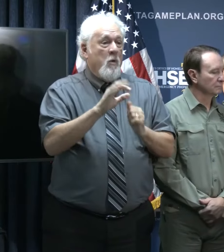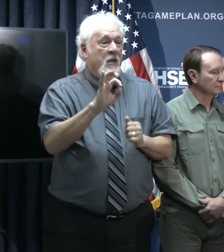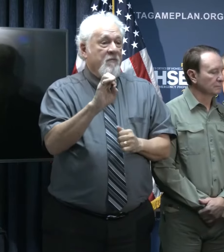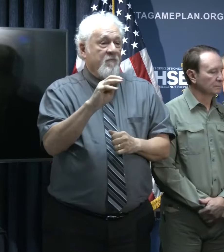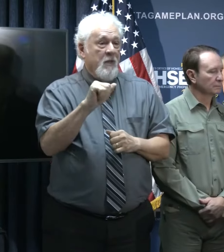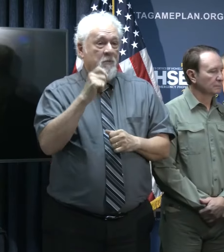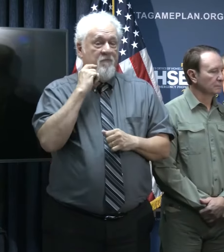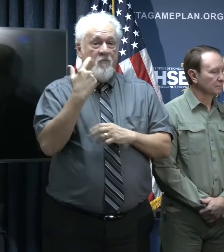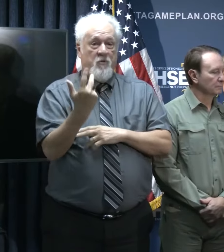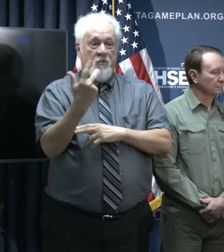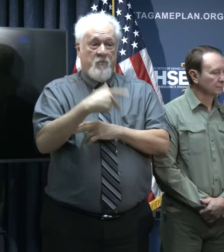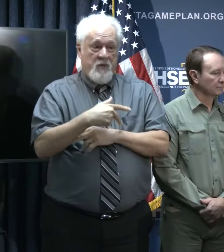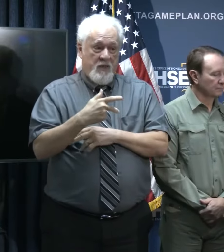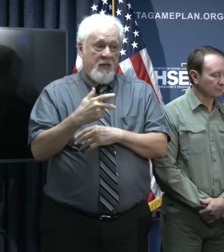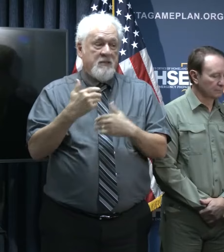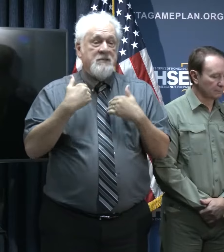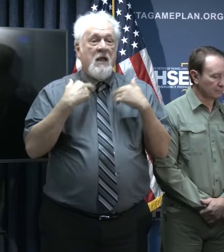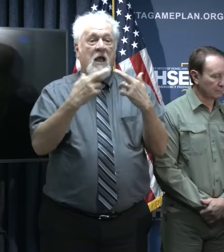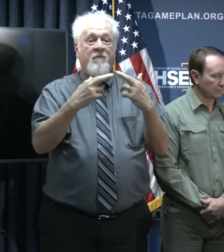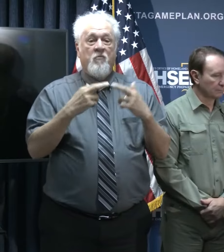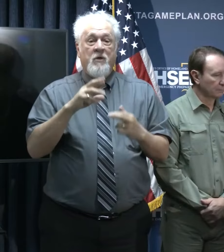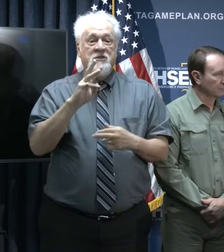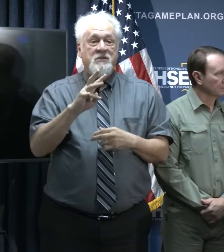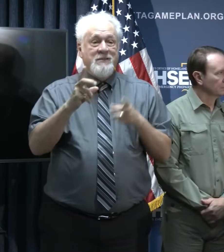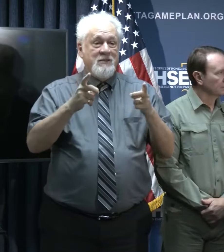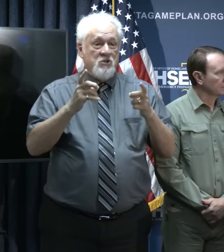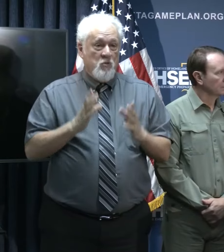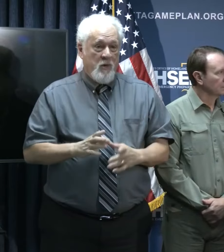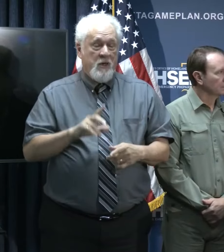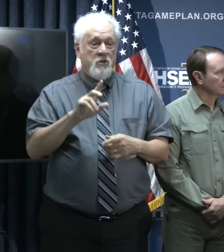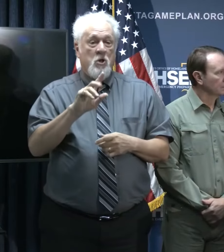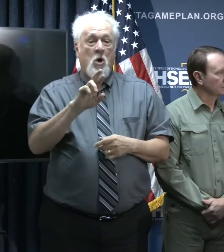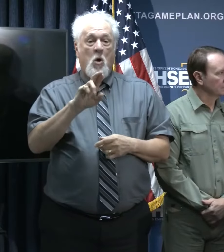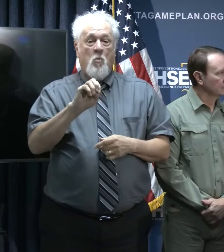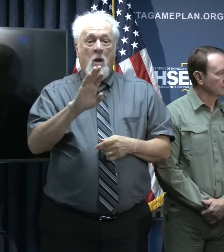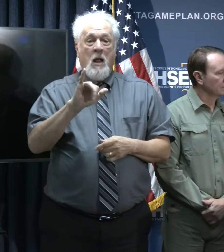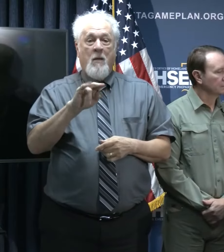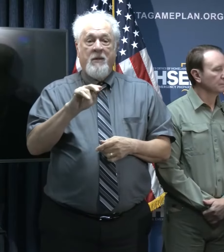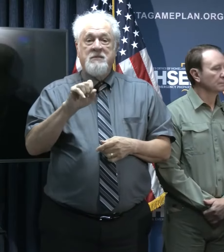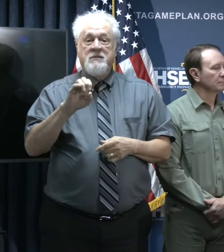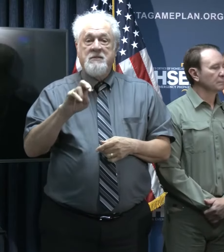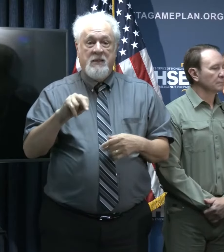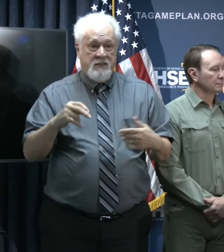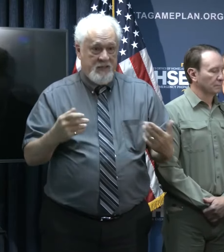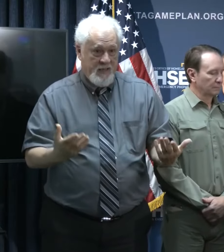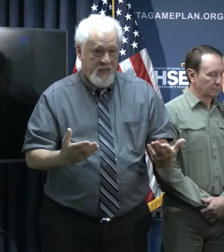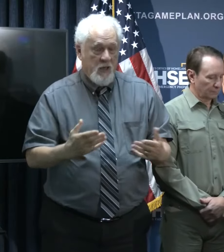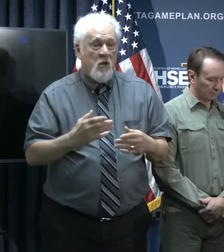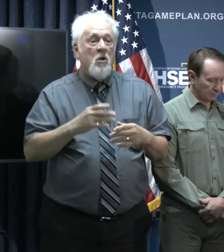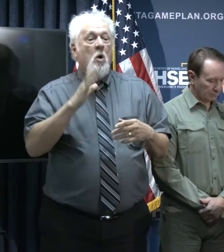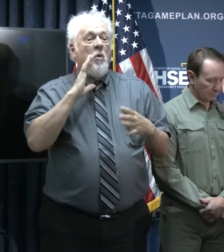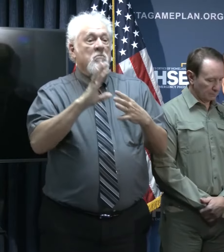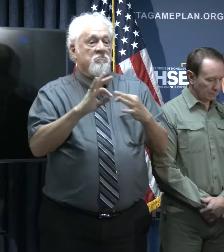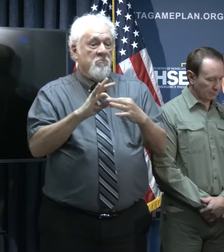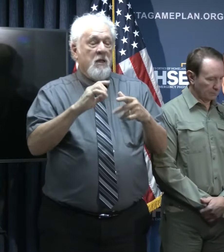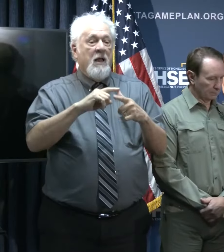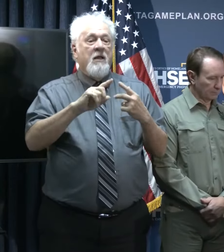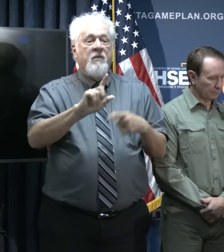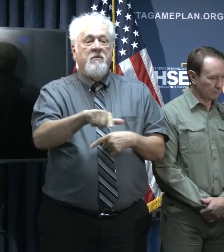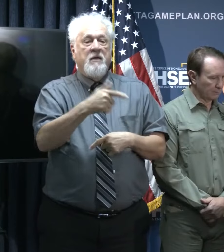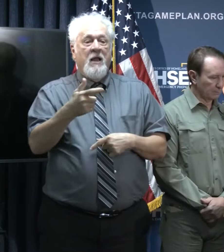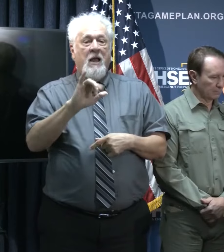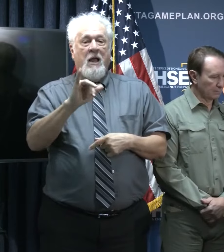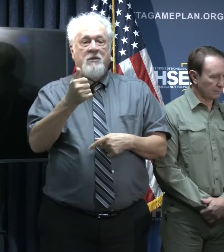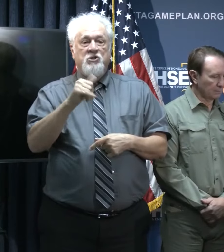three days. We have our region six director, Tony Robinson is here. And he's going to say a few words, and then we're going to turn it over to Jay Grimes